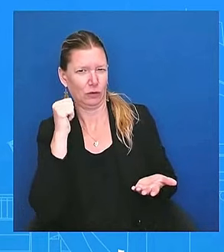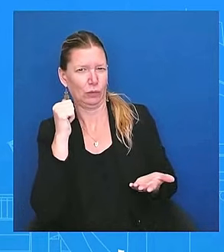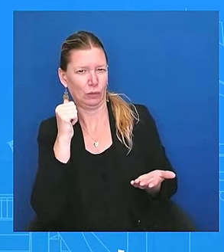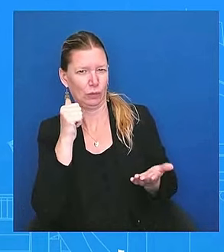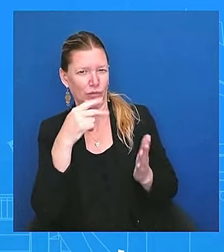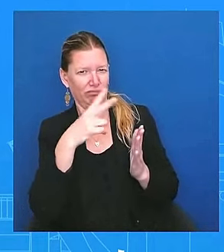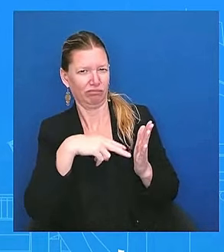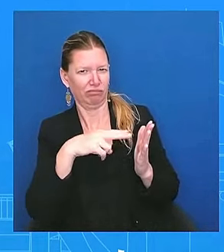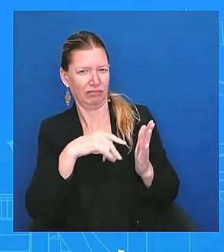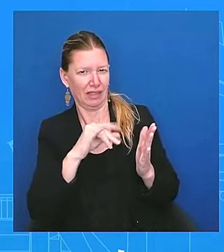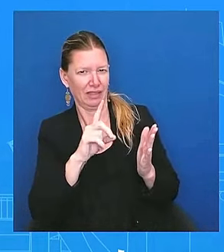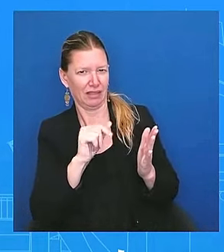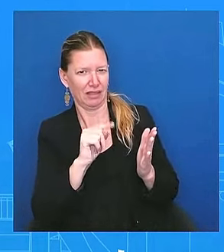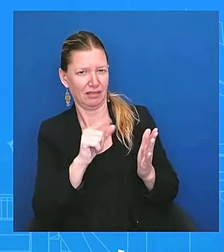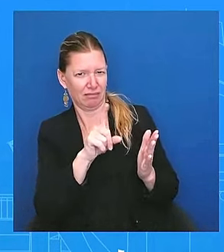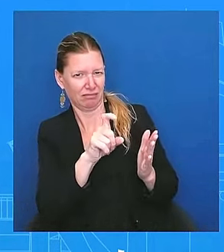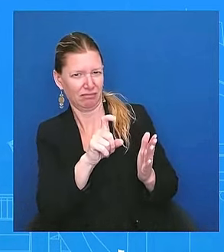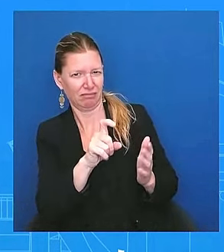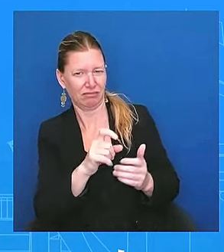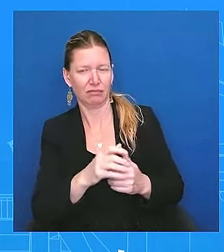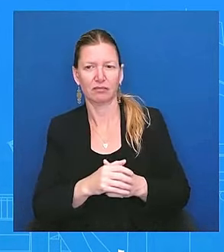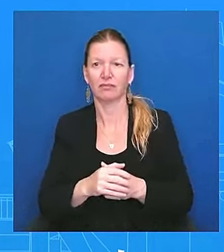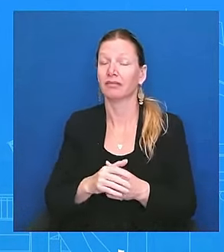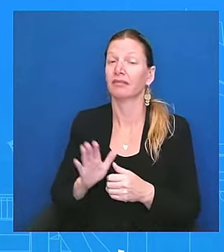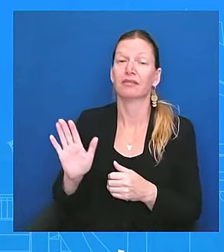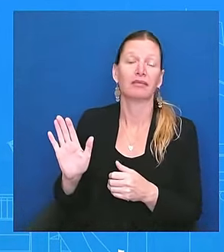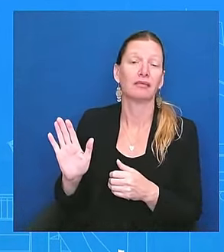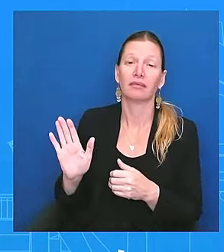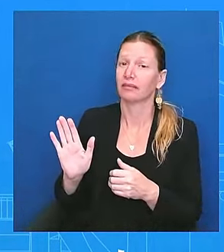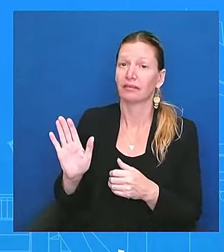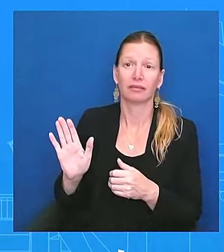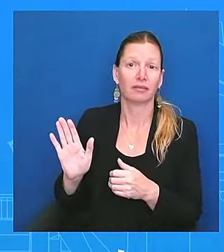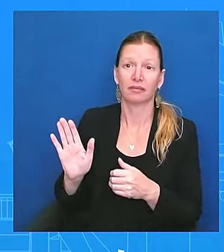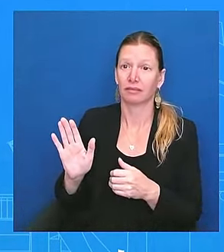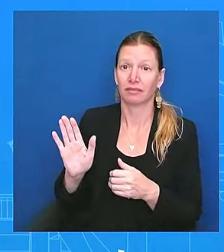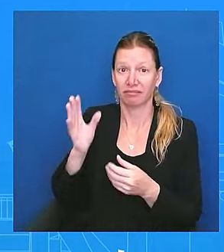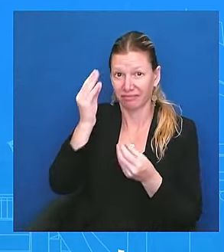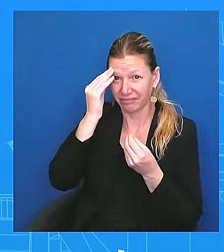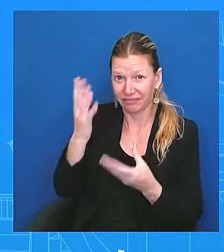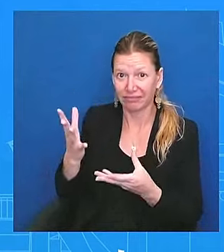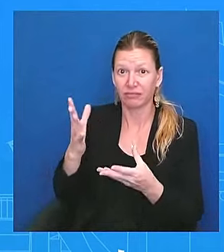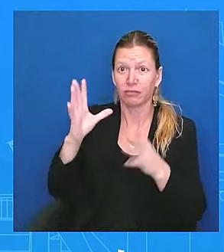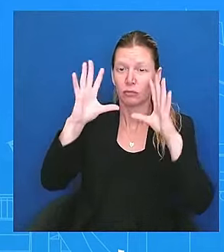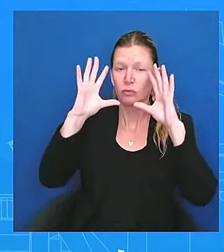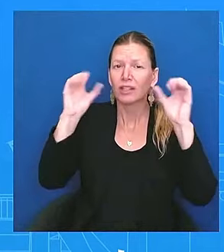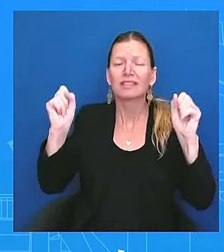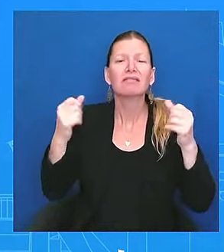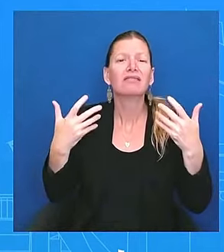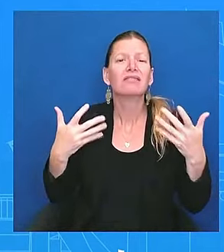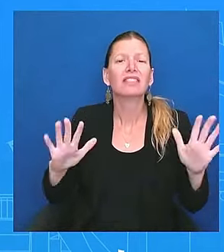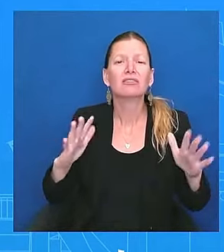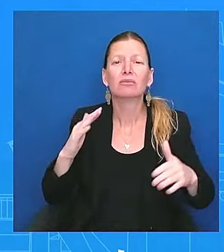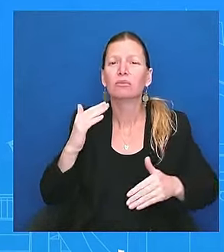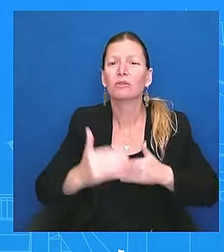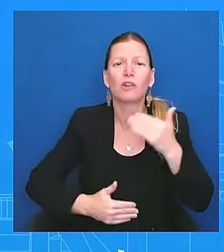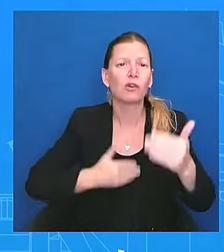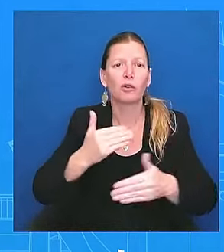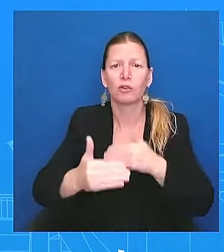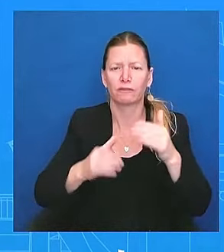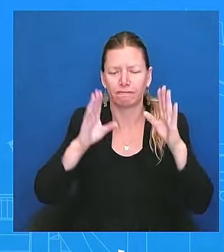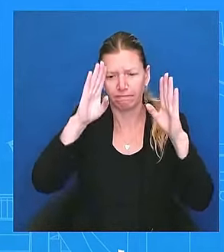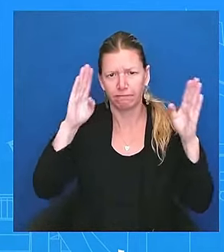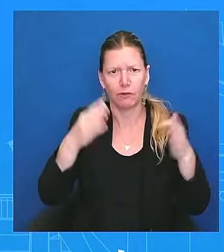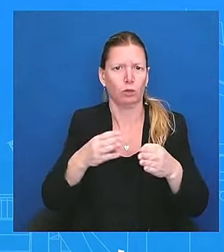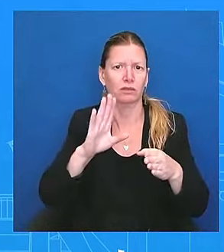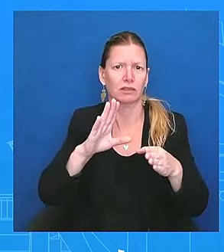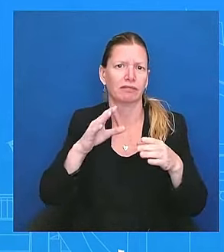forward as being president. He's moving forward with his campaign, as his campaign has been very, very clear about that. That's what I can